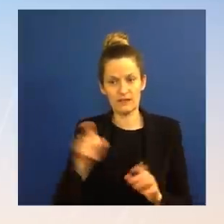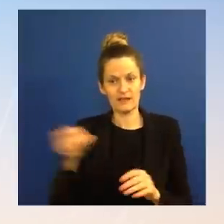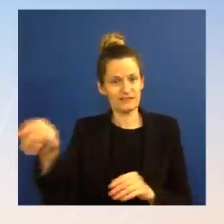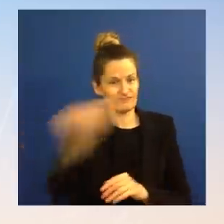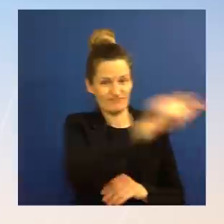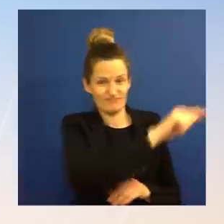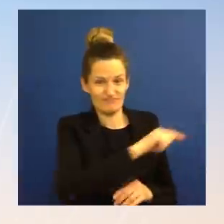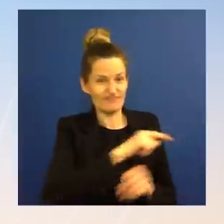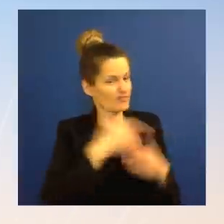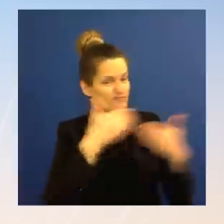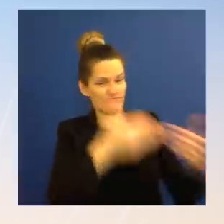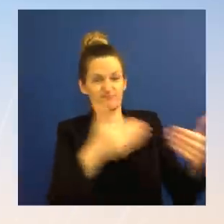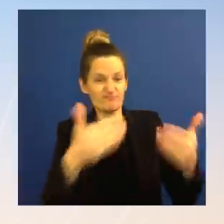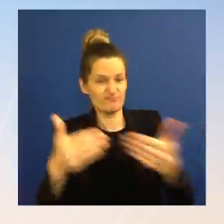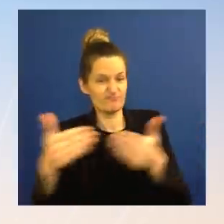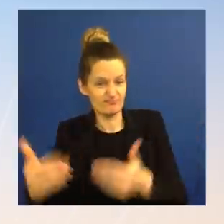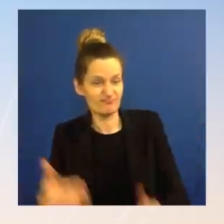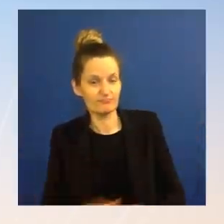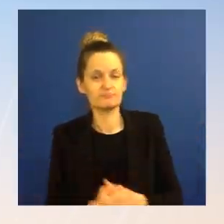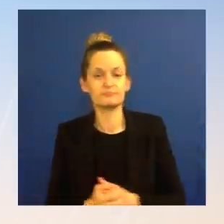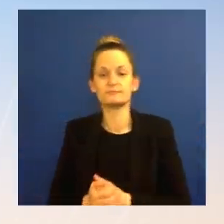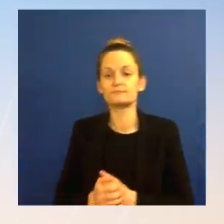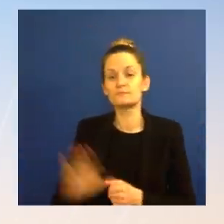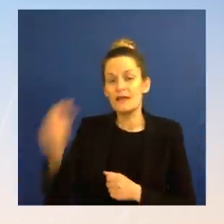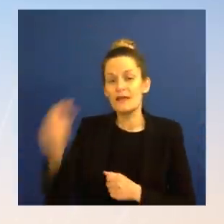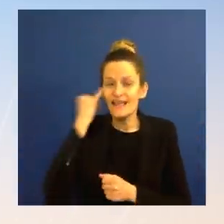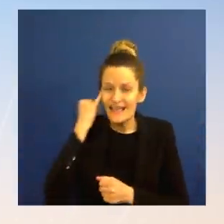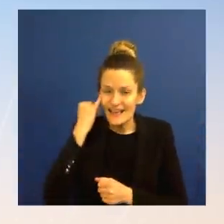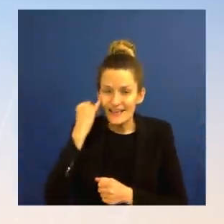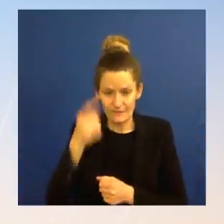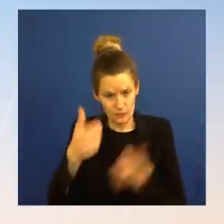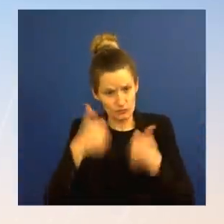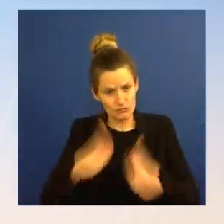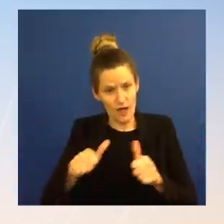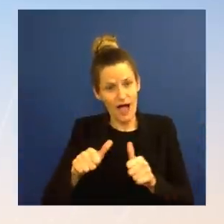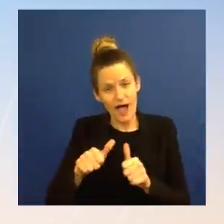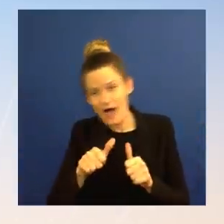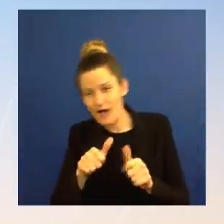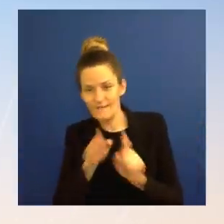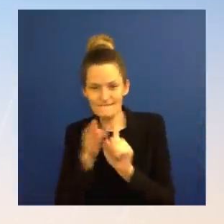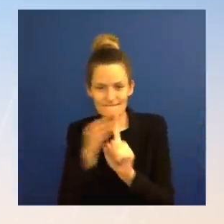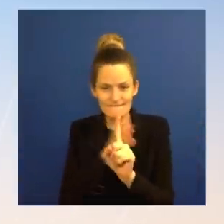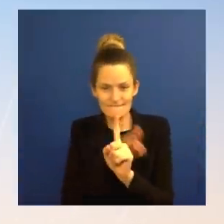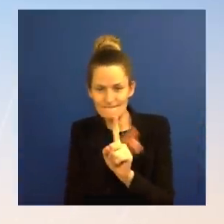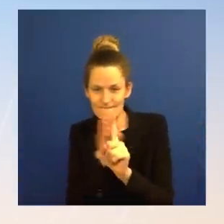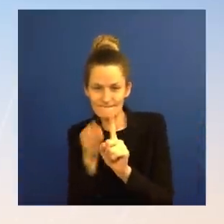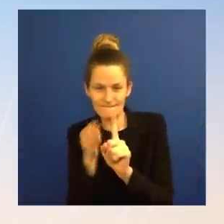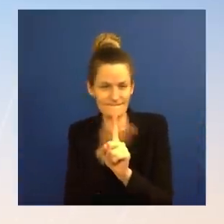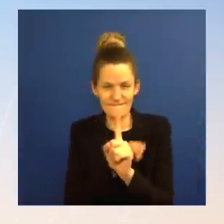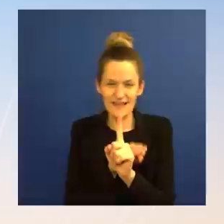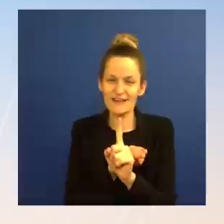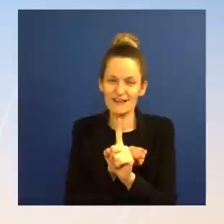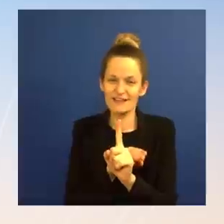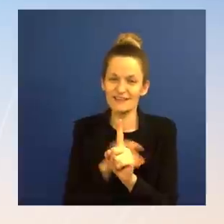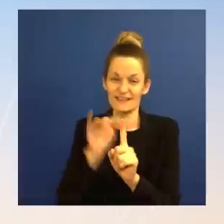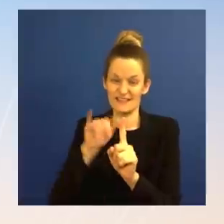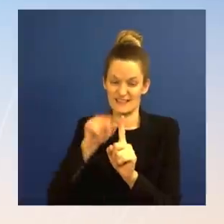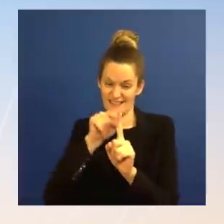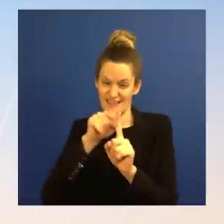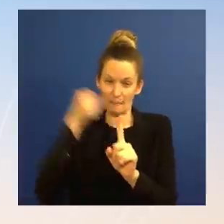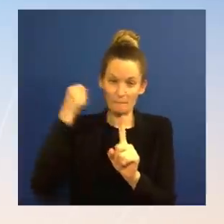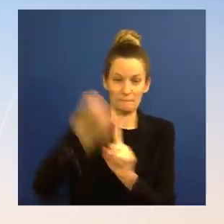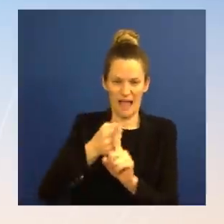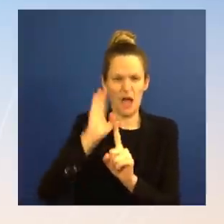they will experience the consequences of those actions. So our assessment right now is that they're abiding by the